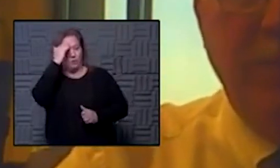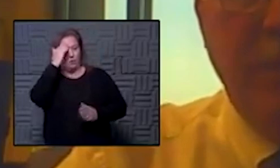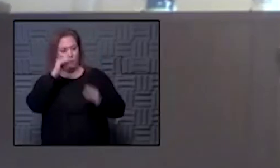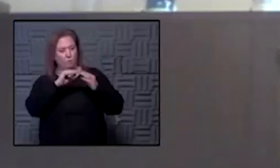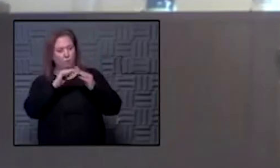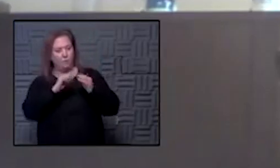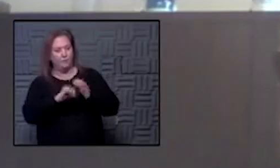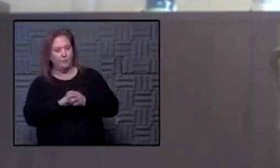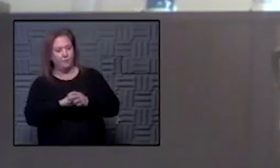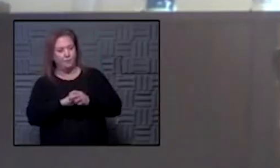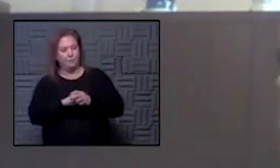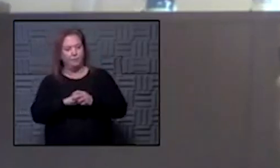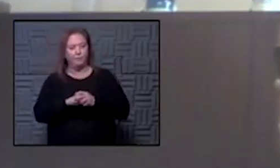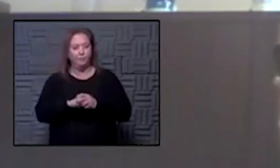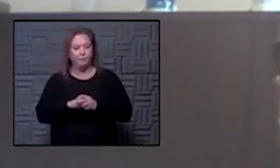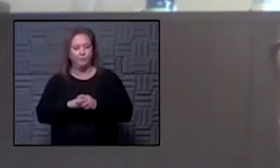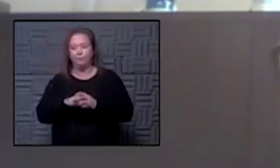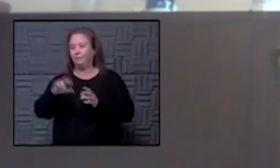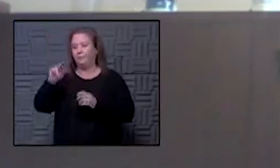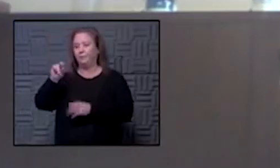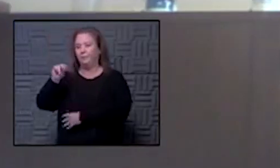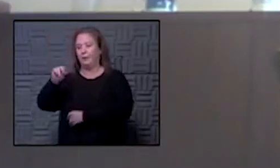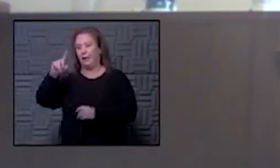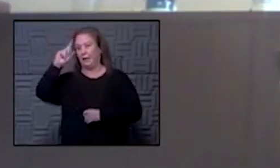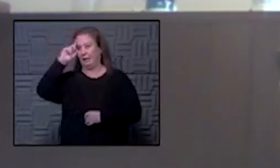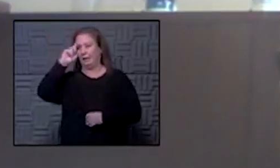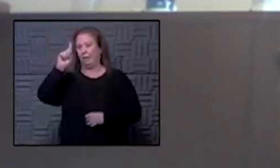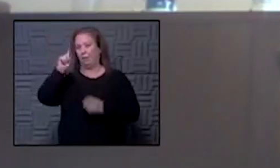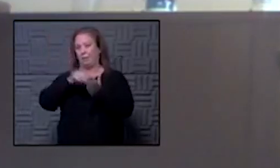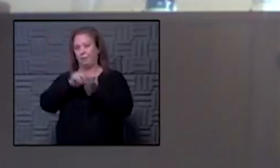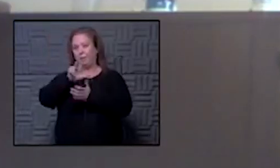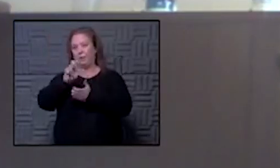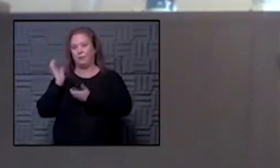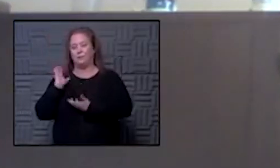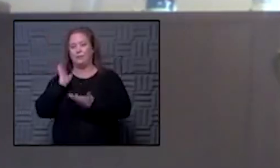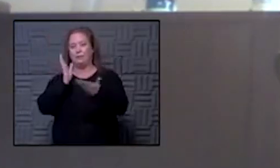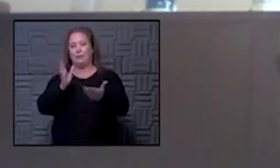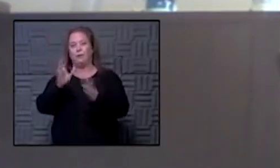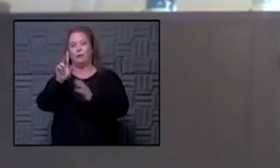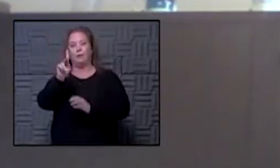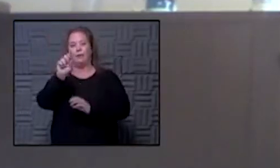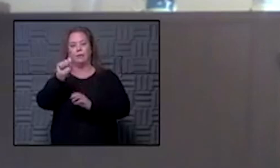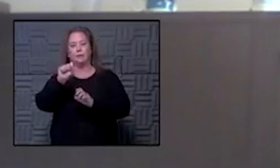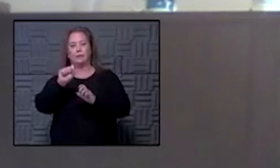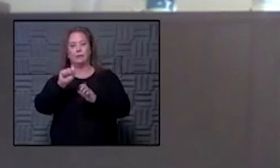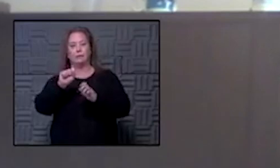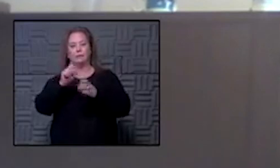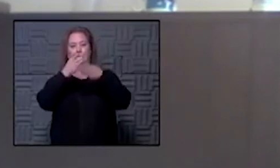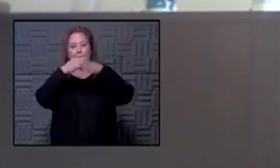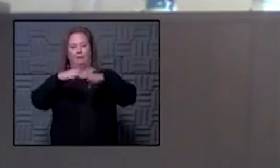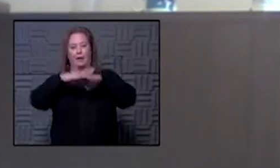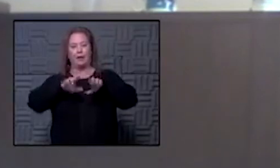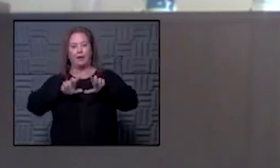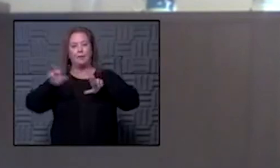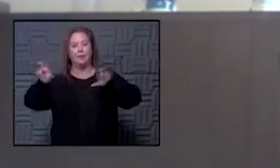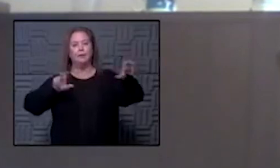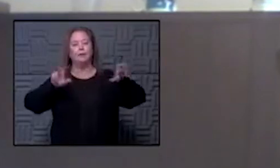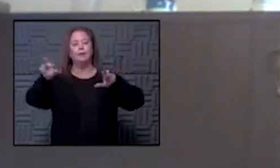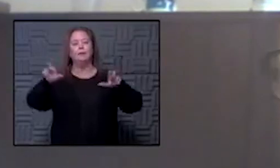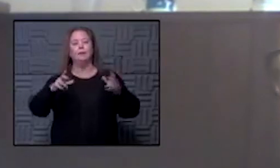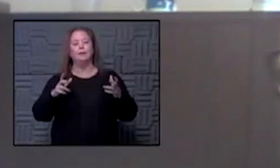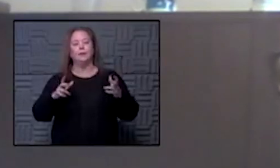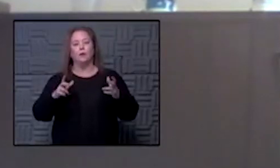phil no i i think that's pretty much where we're at right now it's it's an allocation process and we have a